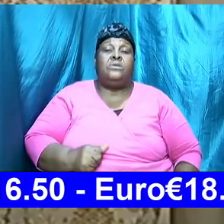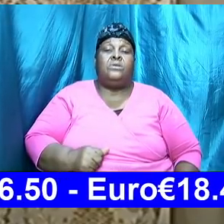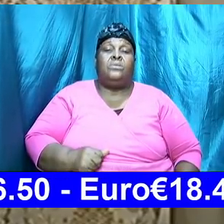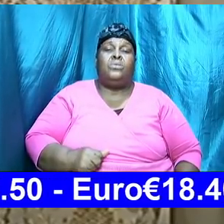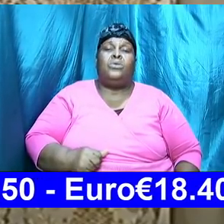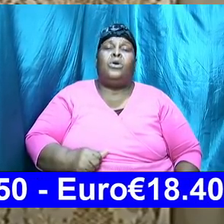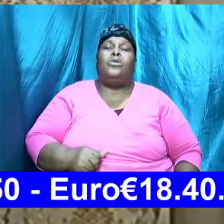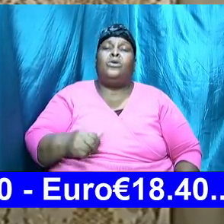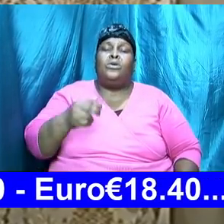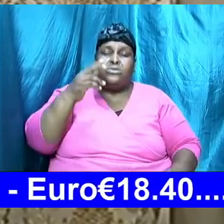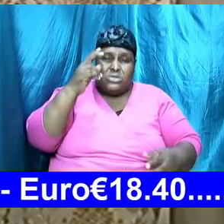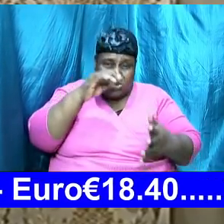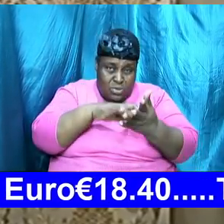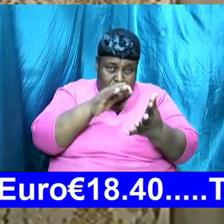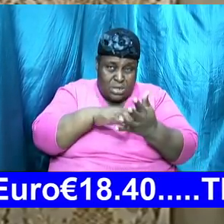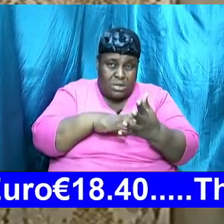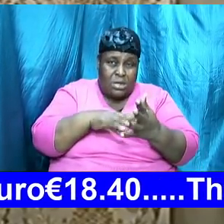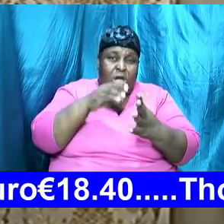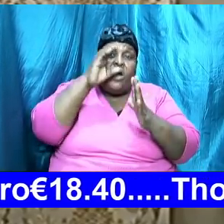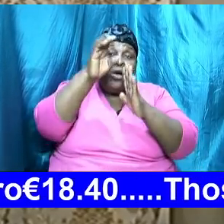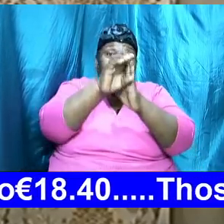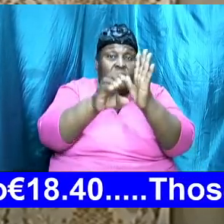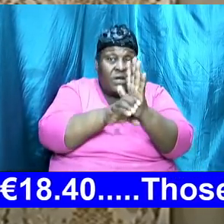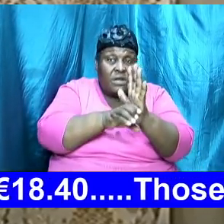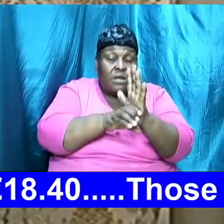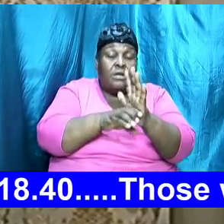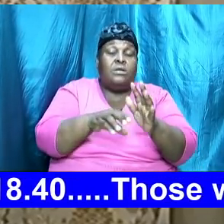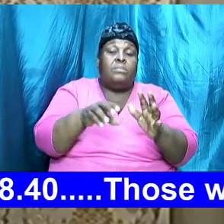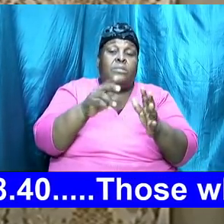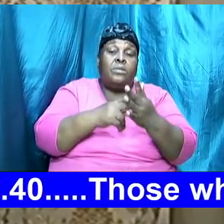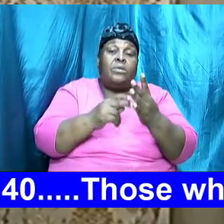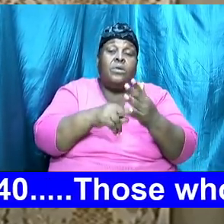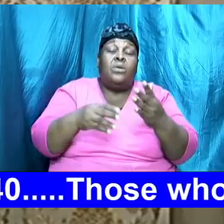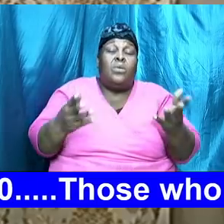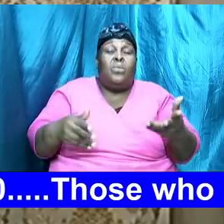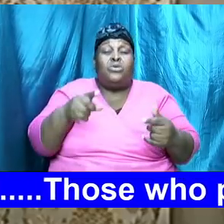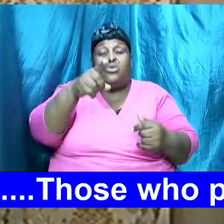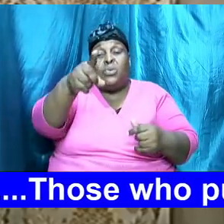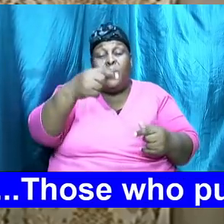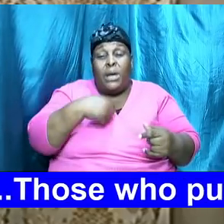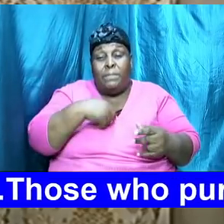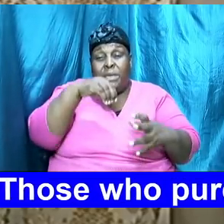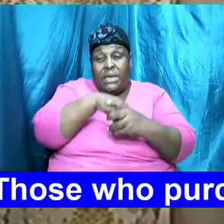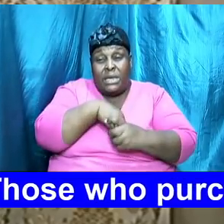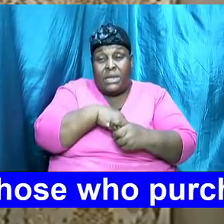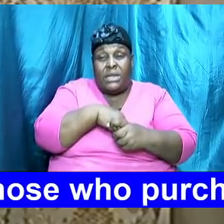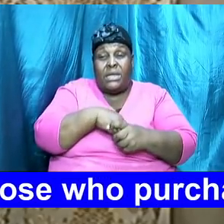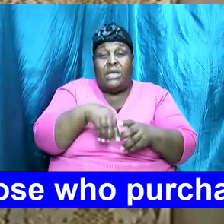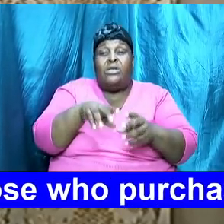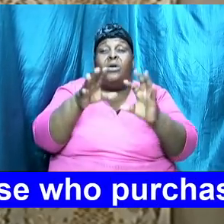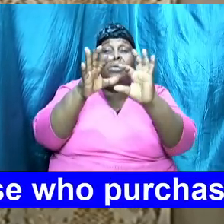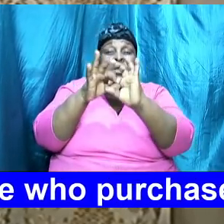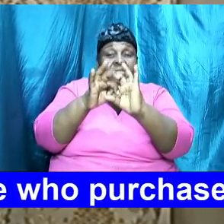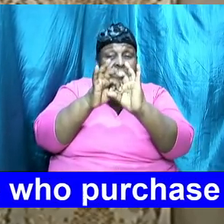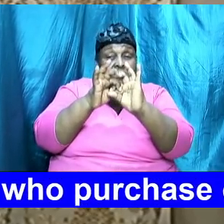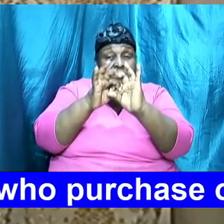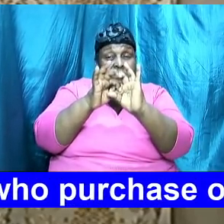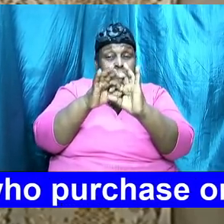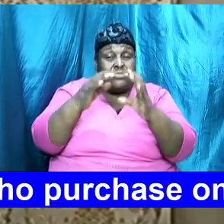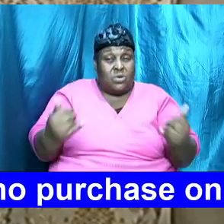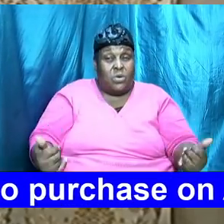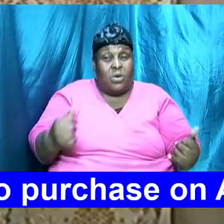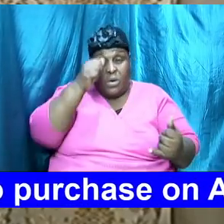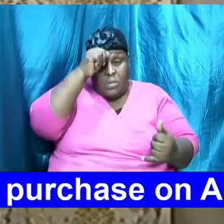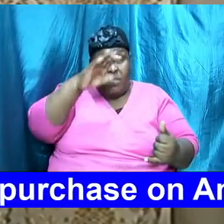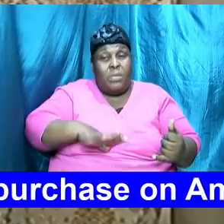and we are going to see that what you and I are in as it relates to our relationship now man